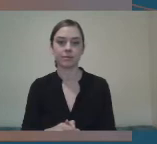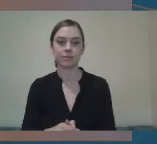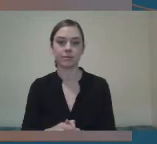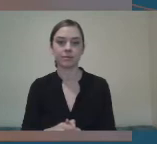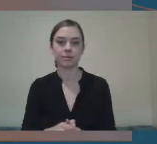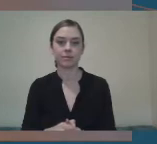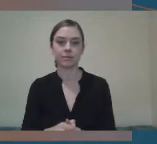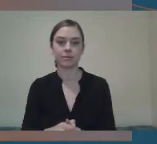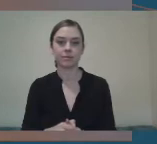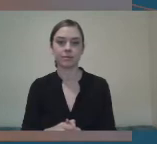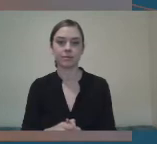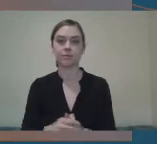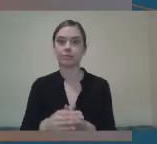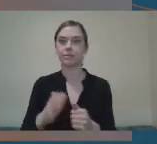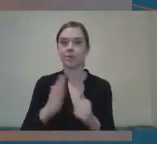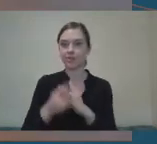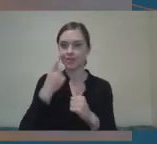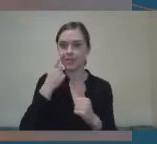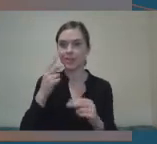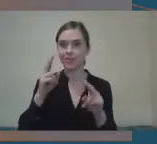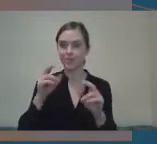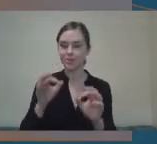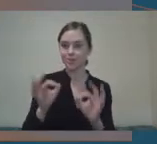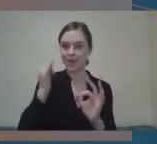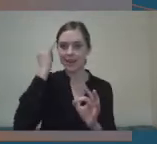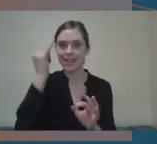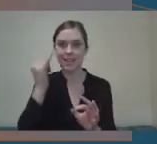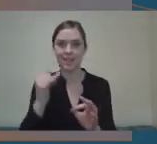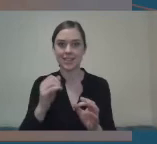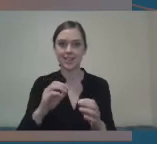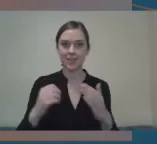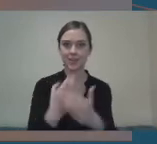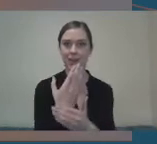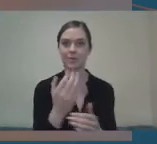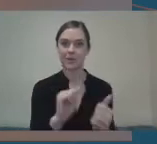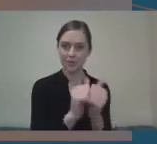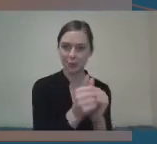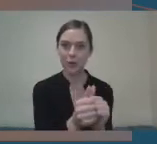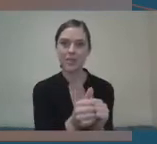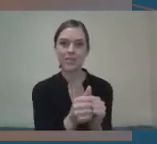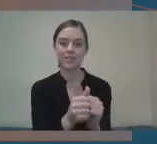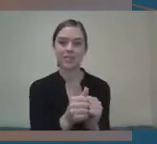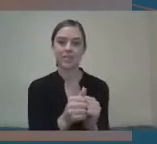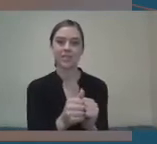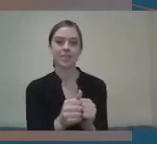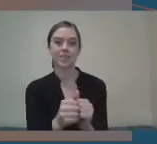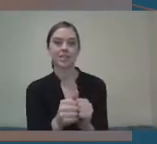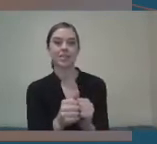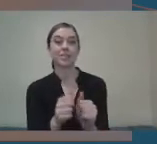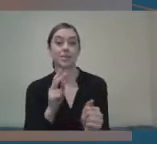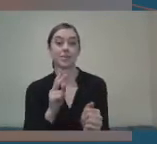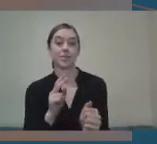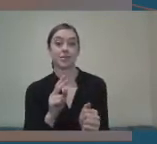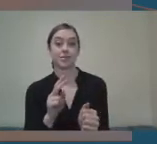we've seen, as I said, great innovation. We've seen vision sports developing, I suppose, voice-described